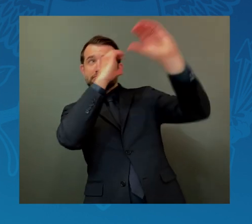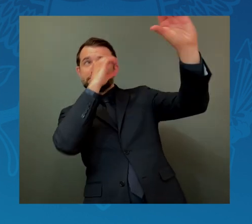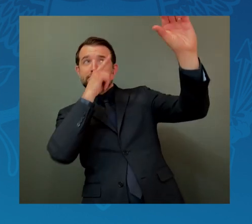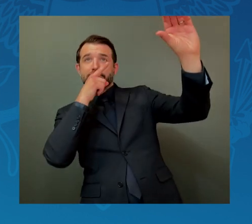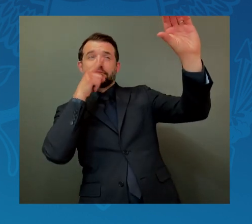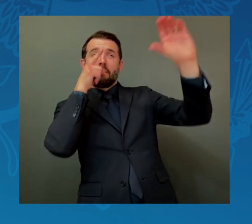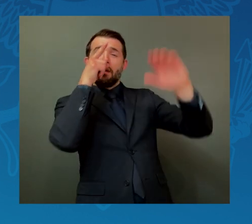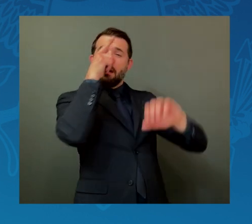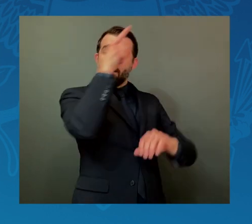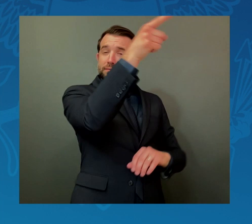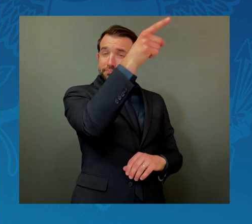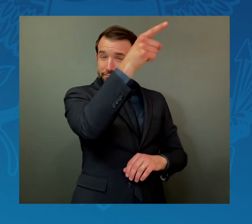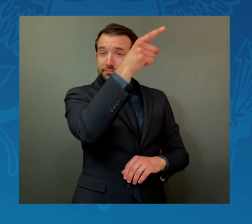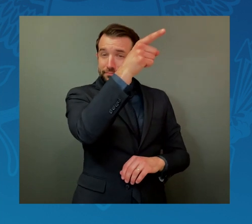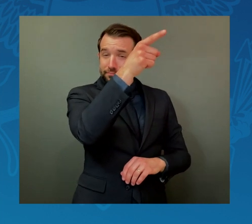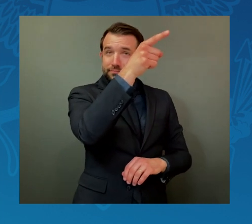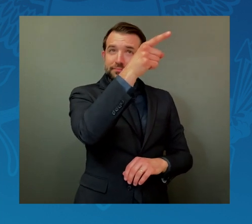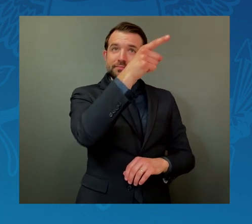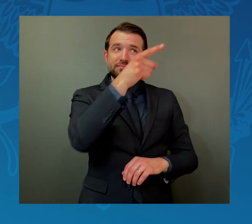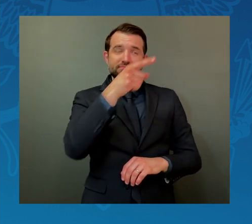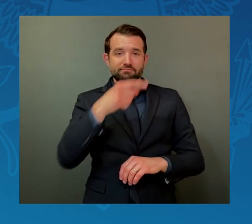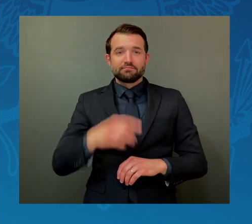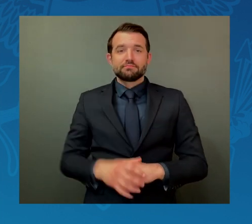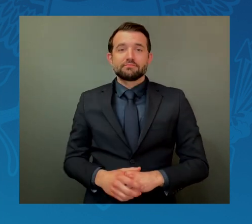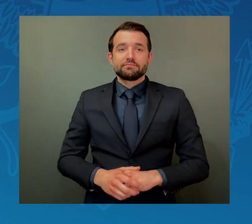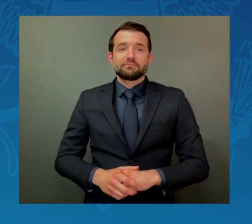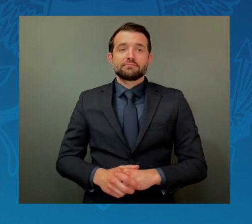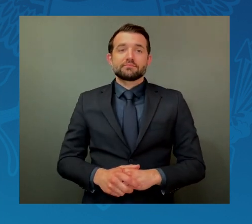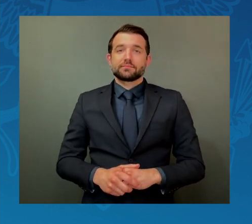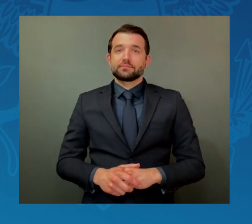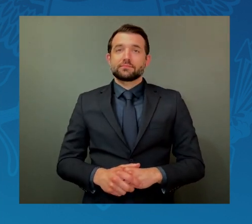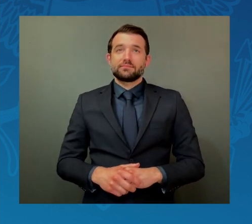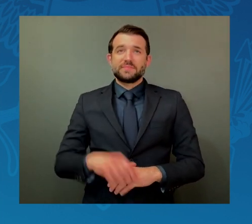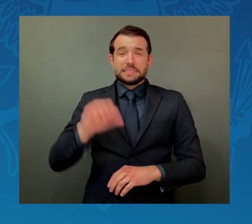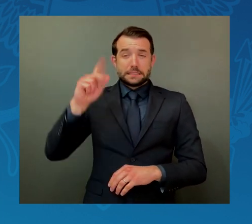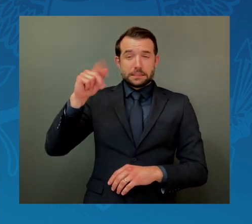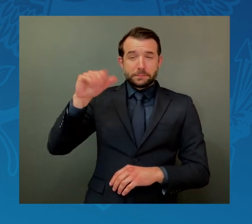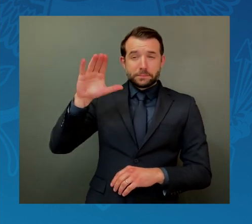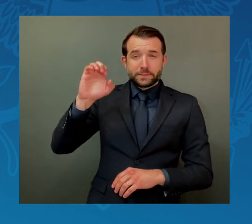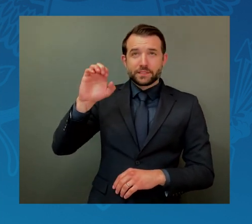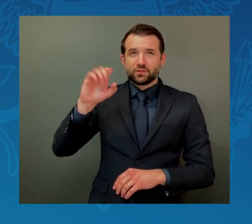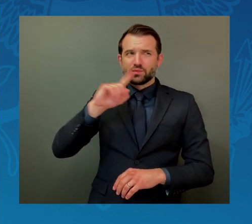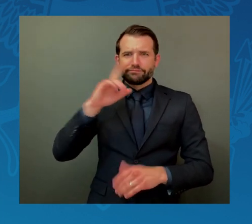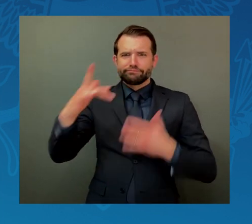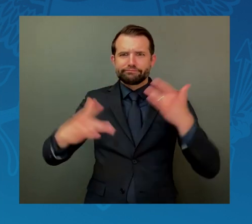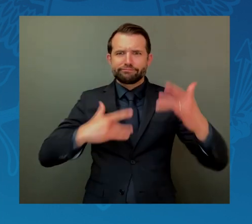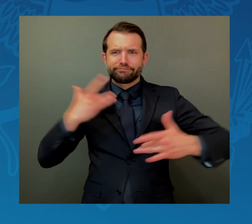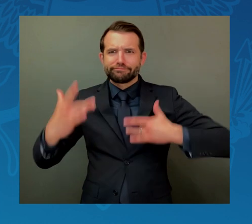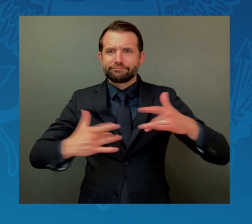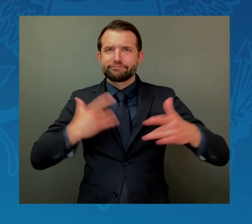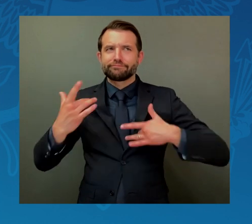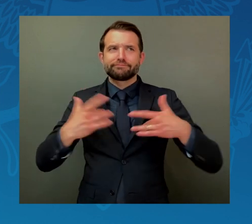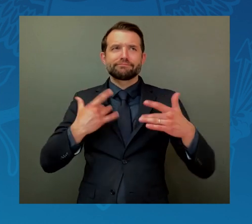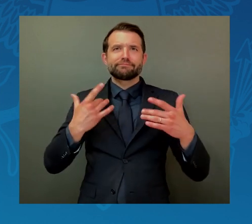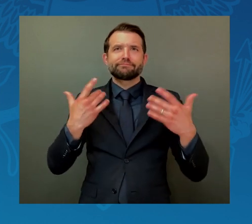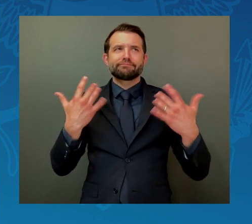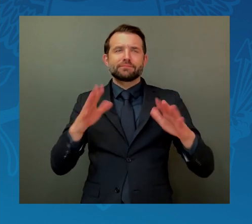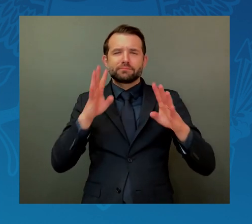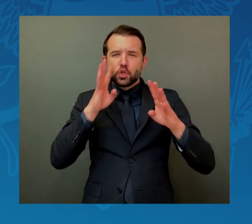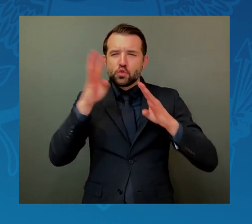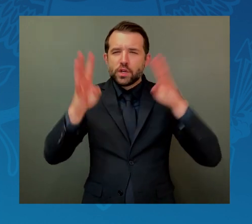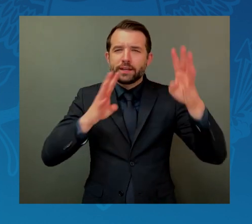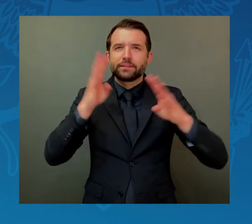of the universe. Space is exciting. It spurs our imaginations.